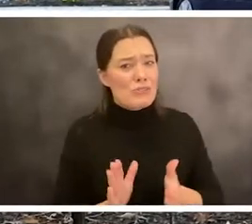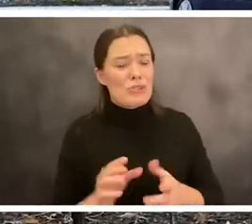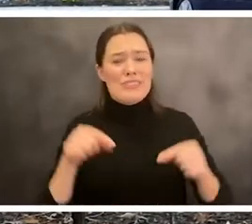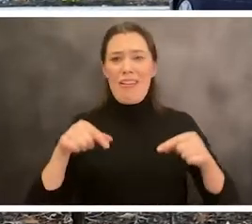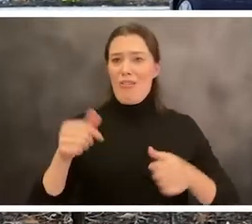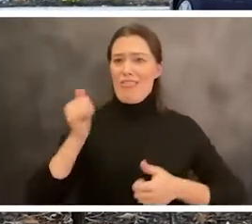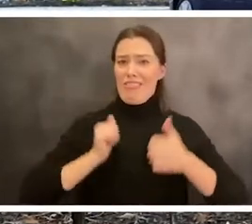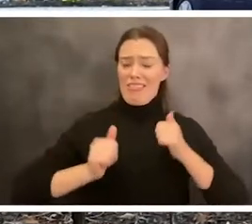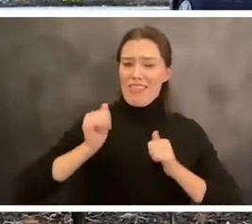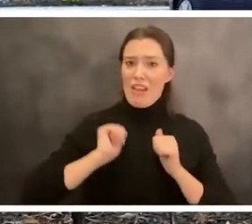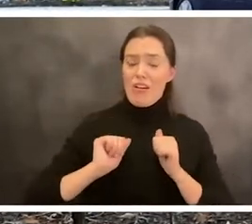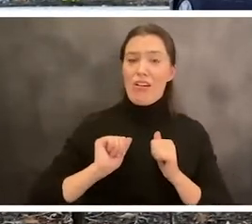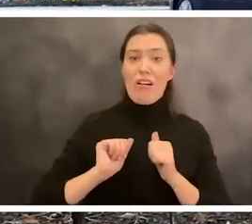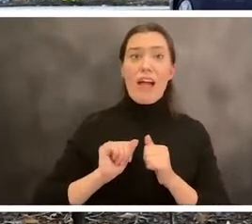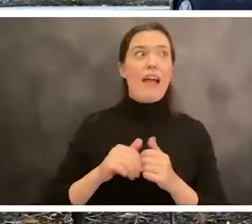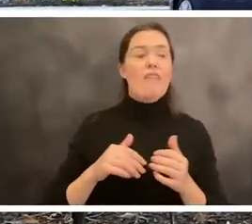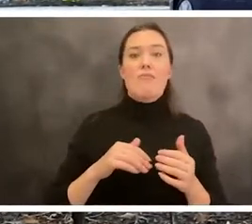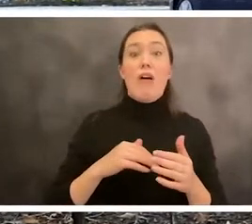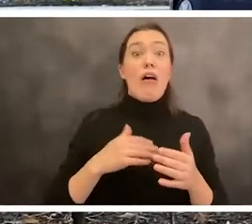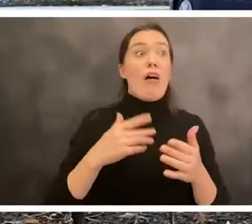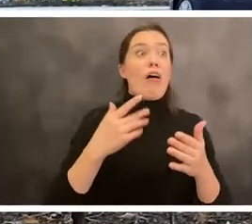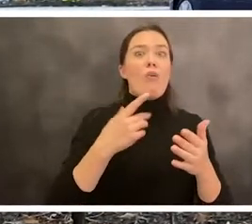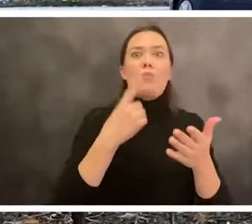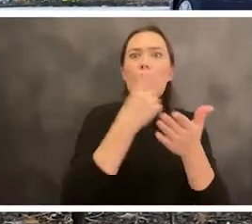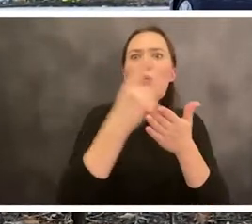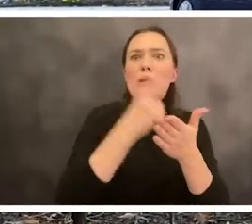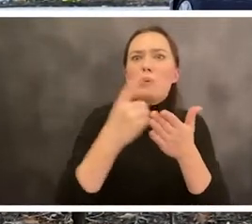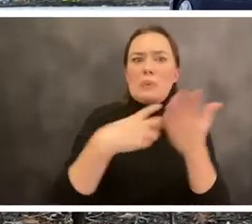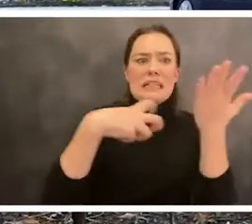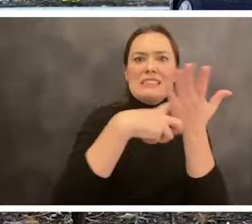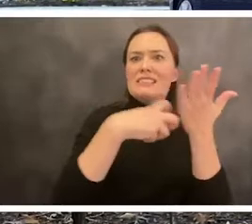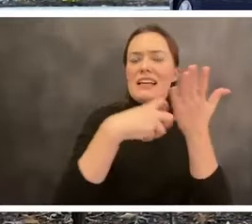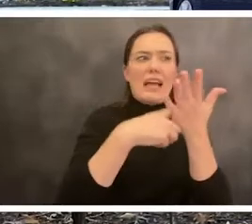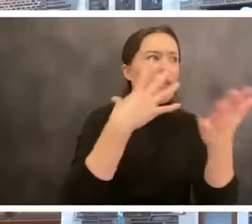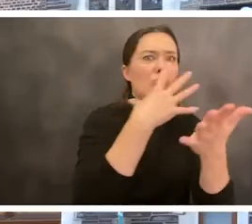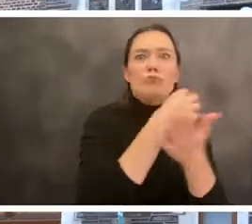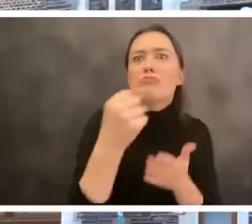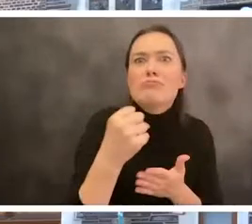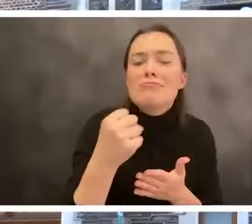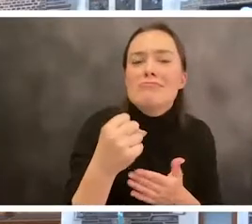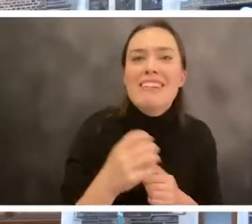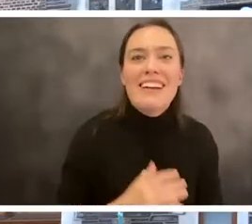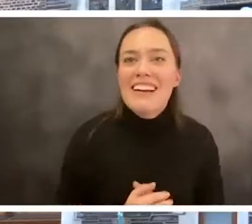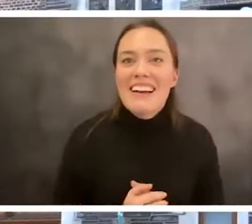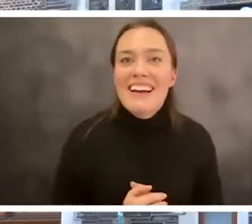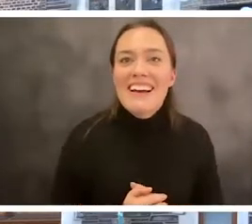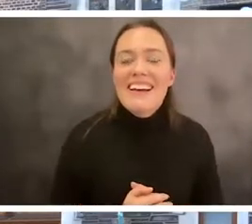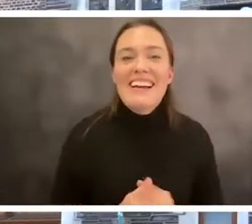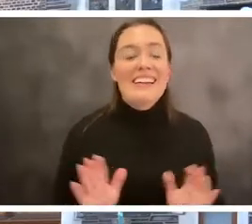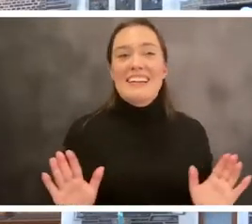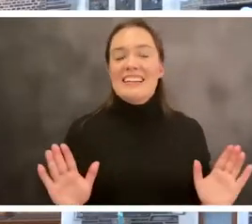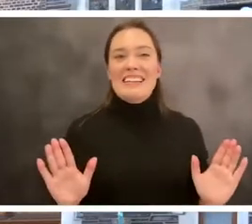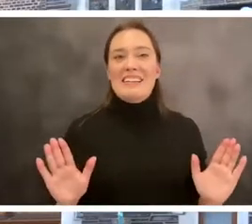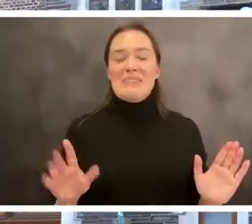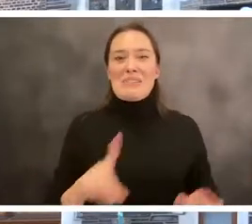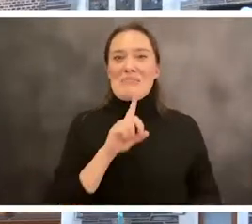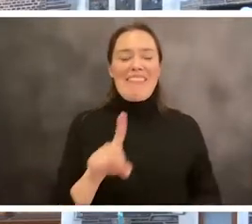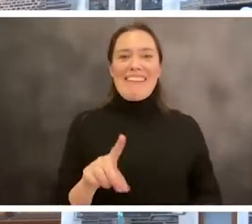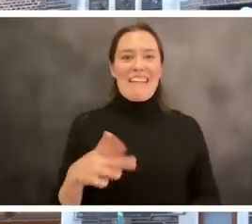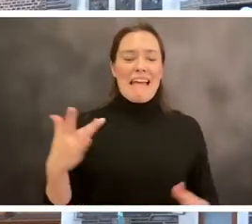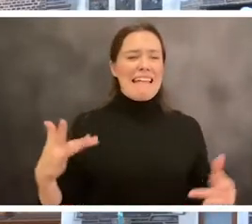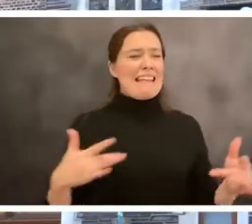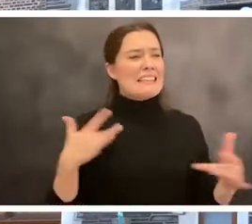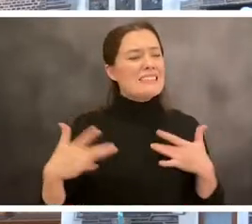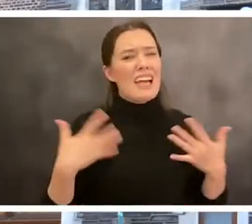and he filled up the Matthews Theater for a couple of weekends in a row. And it was, it was sort of such an